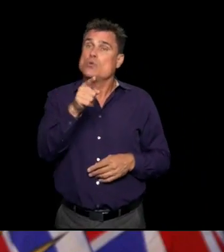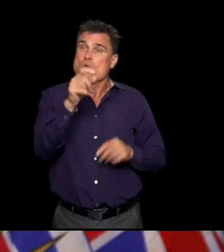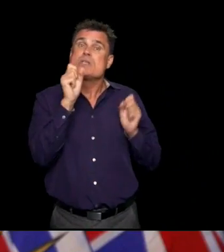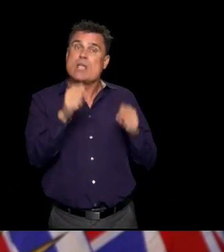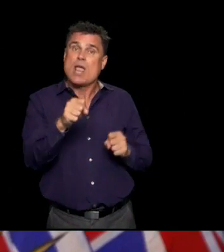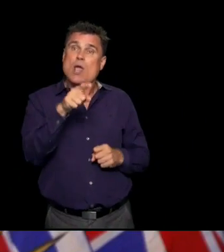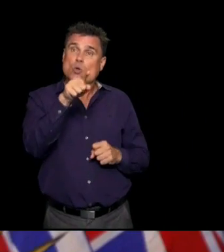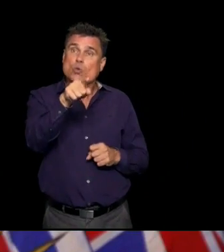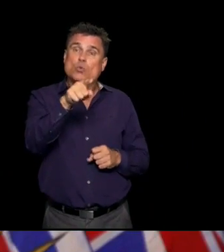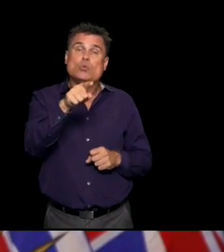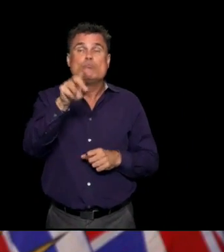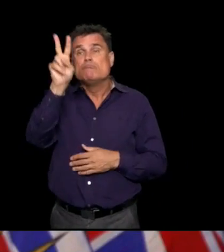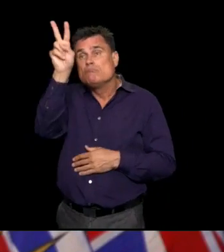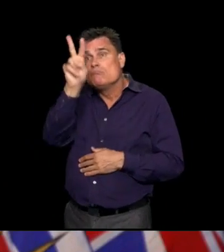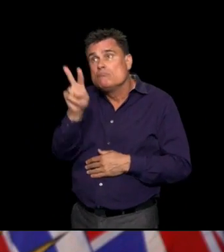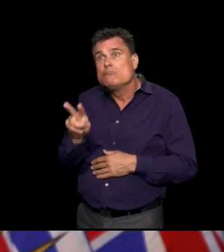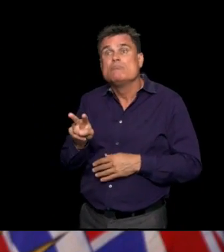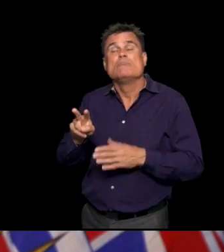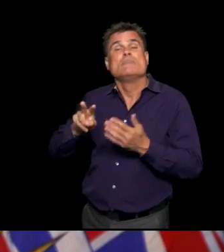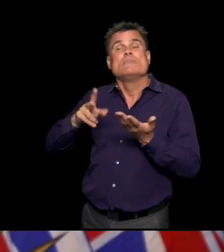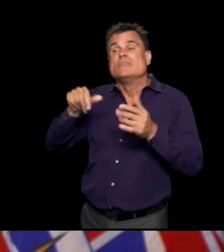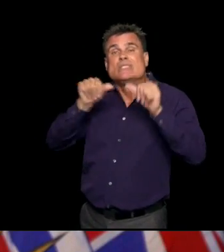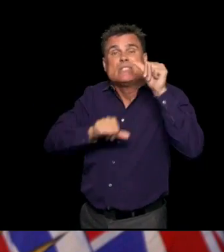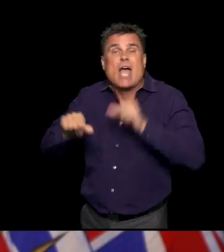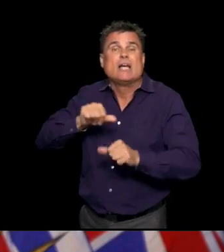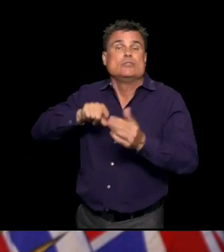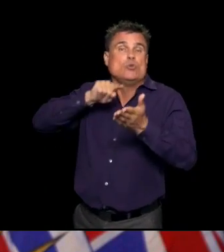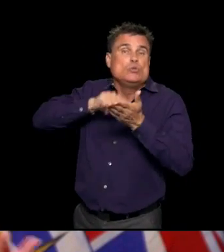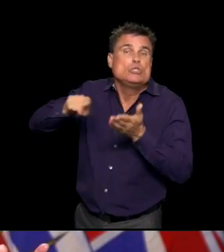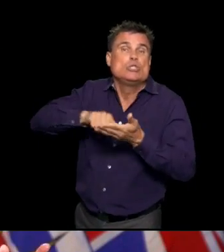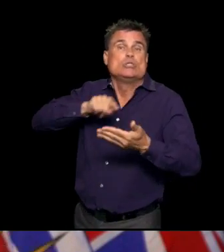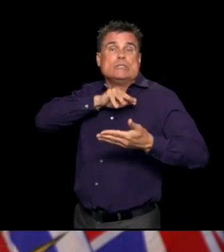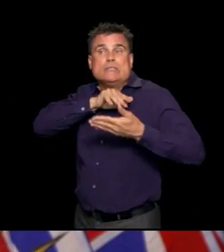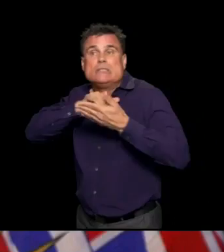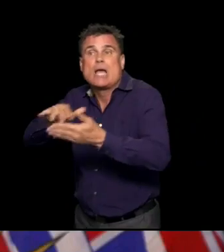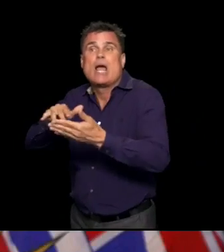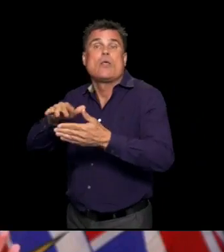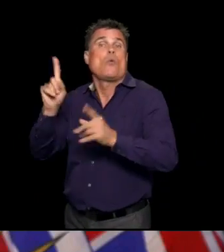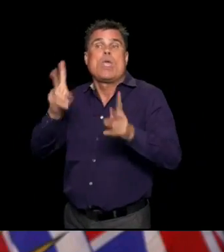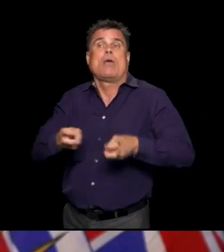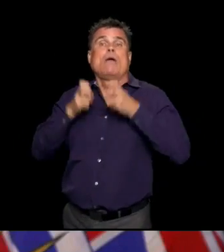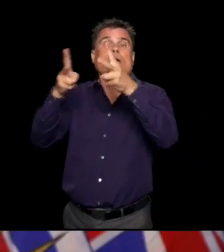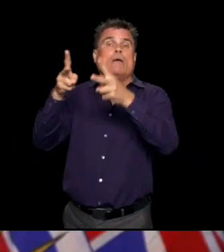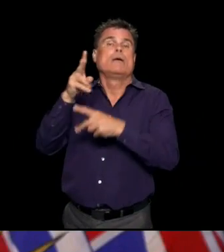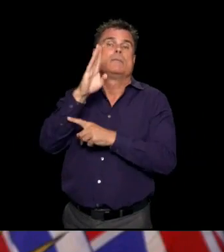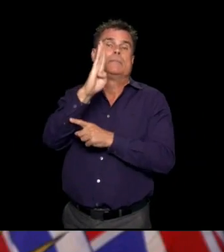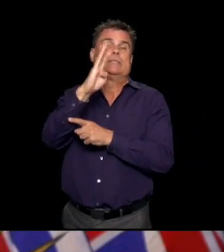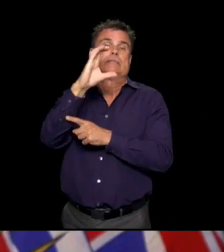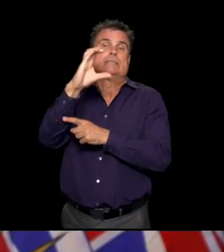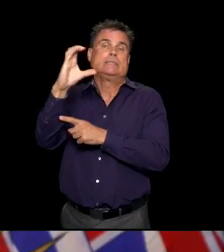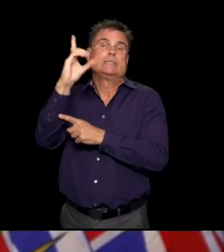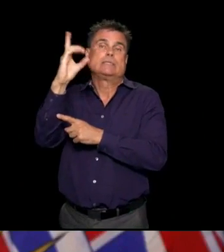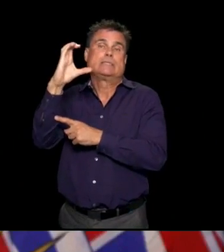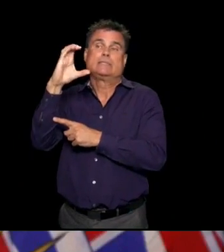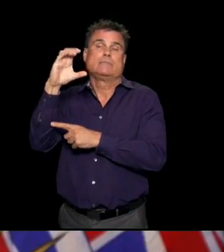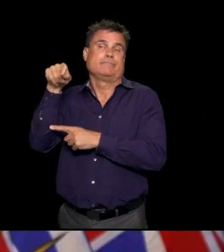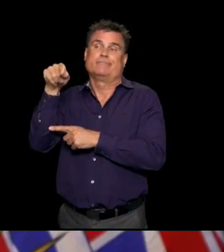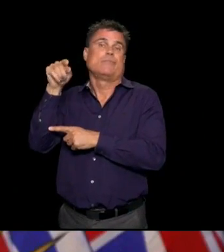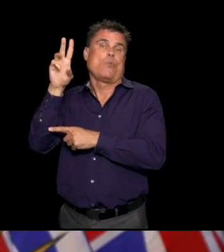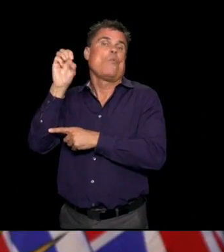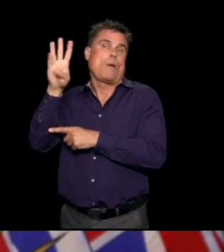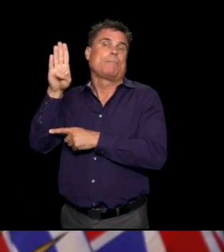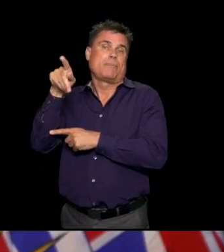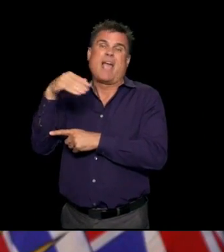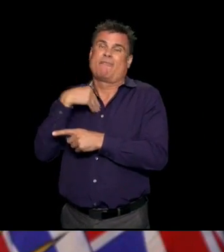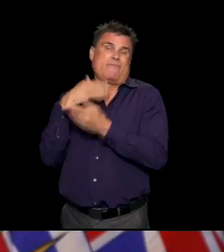website, as well as Michael Smith Foundation. And there's too many to list. But in terms of